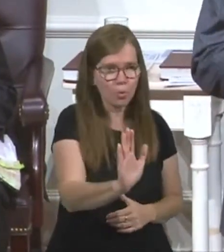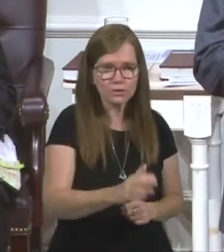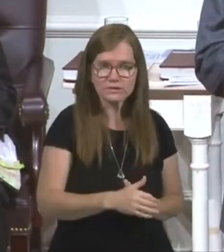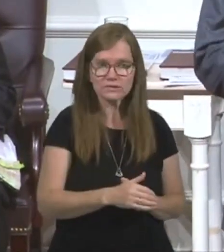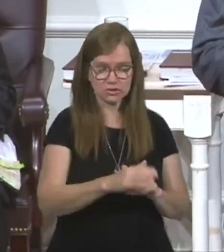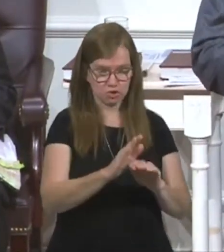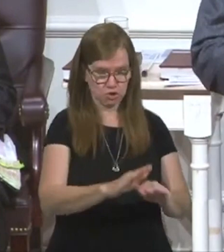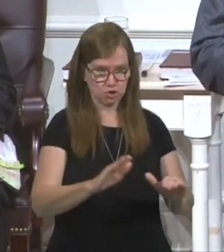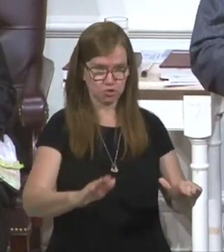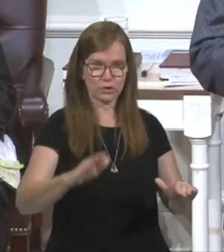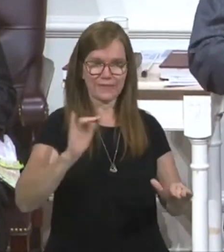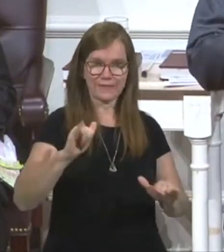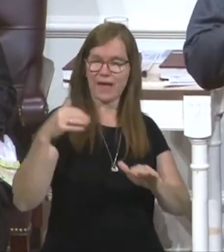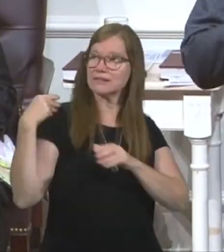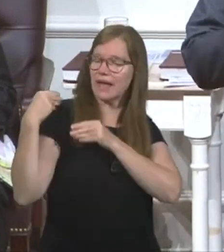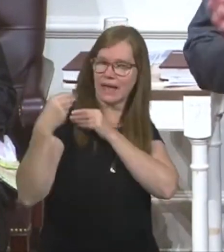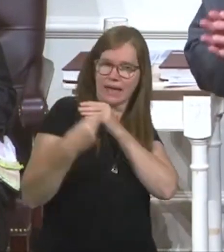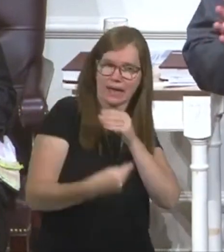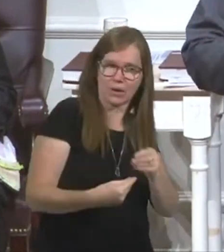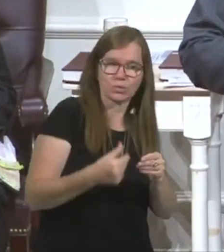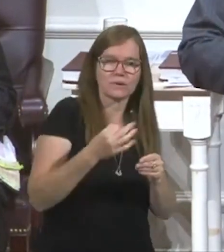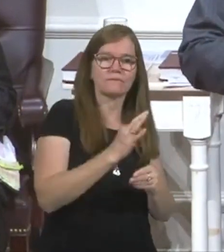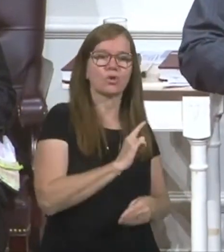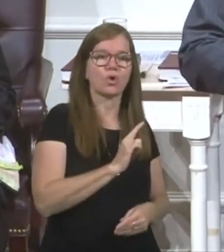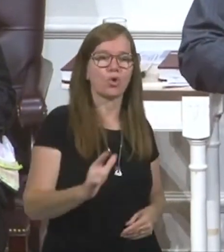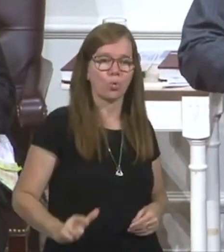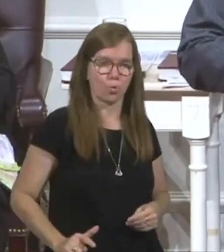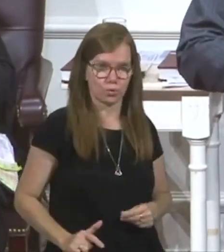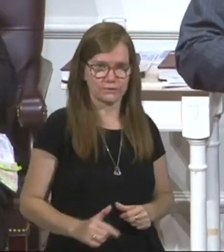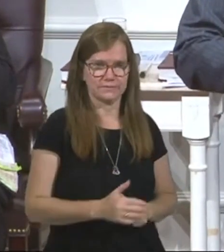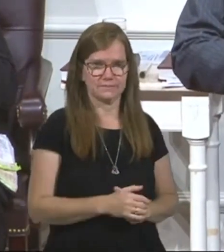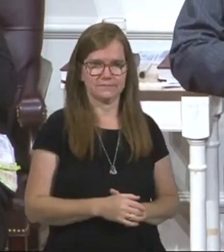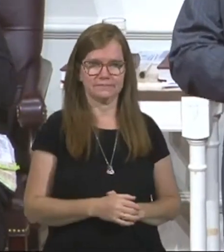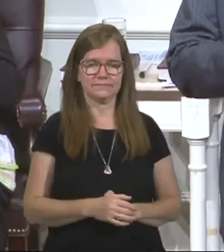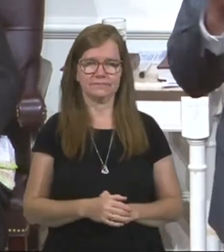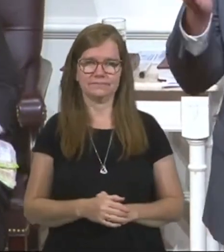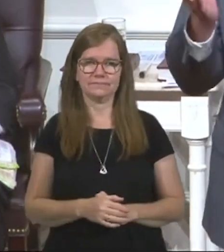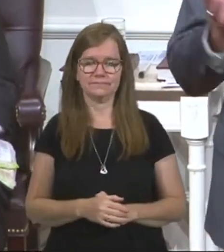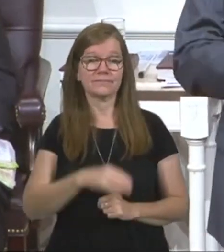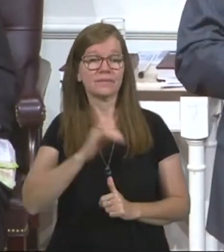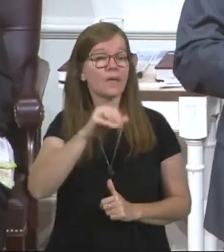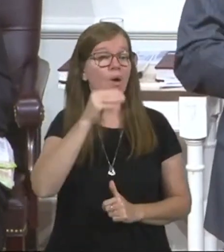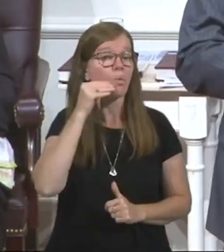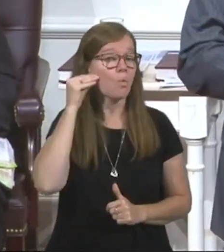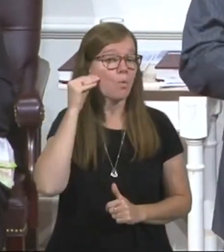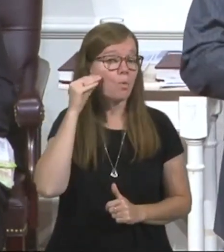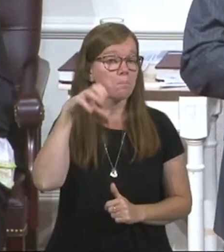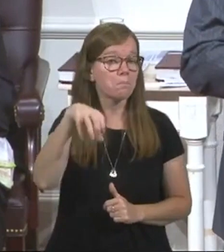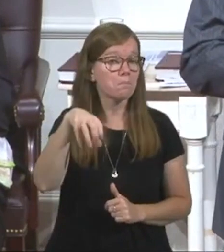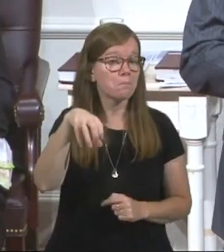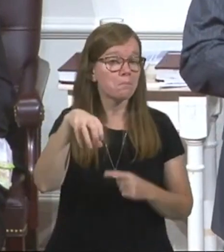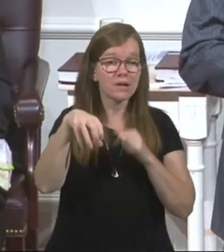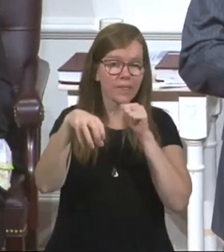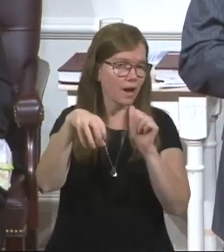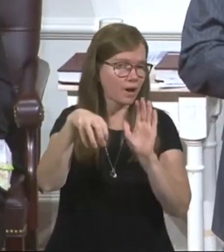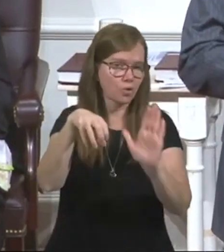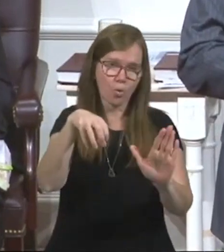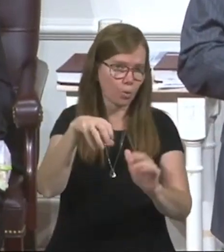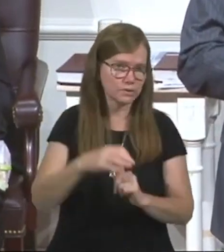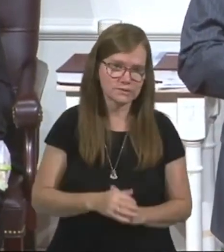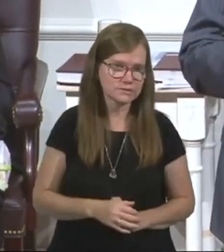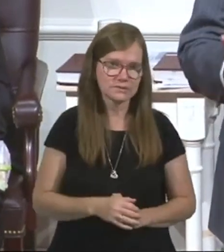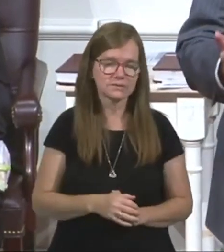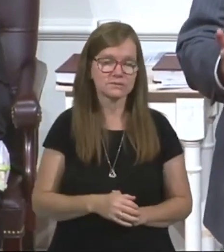Children are an heritage of the Lord. That home you live in, it's not really yours.